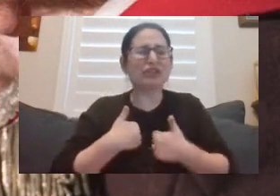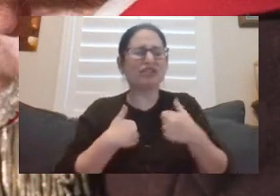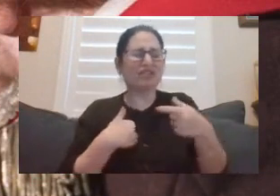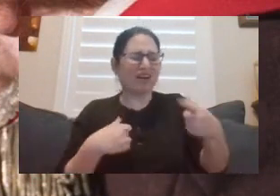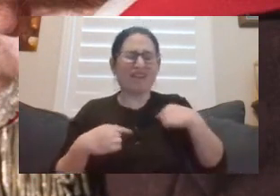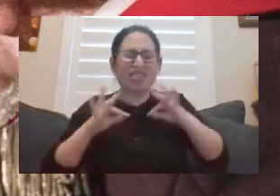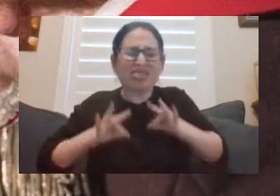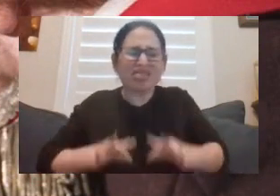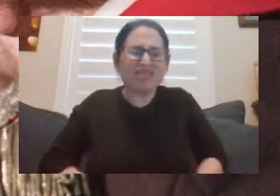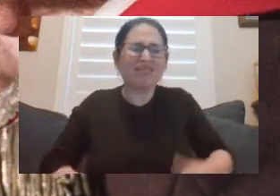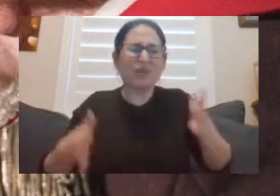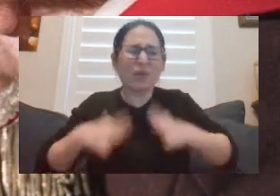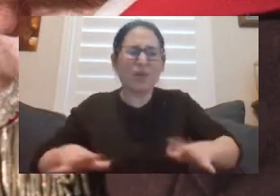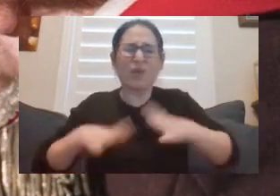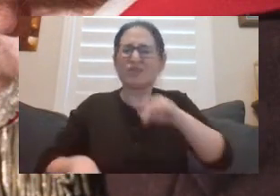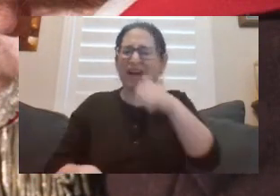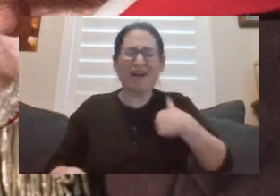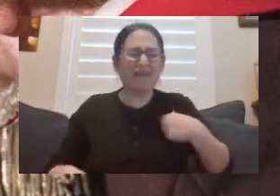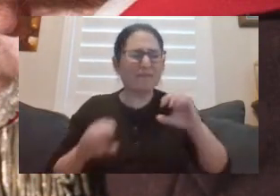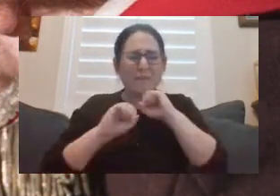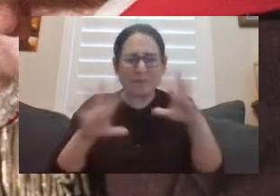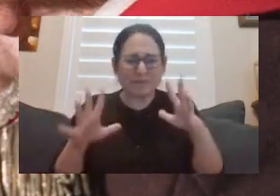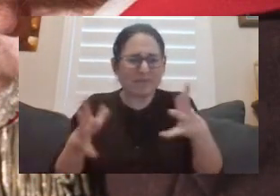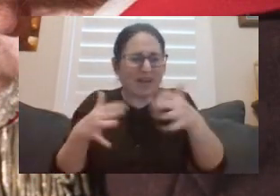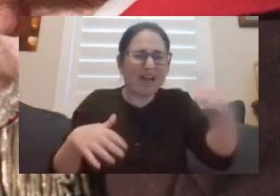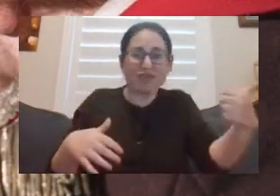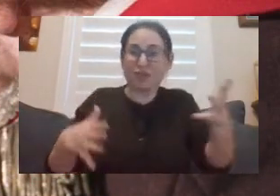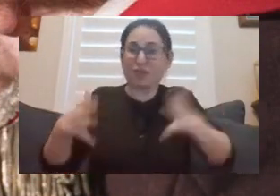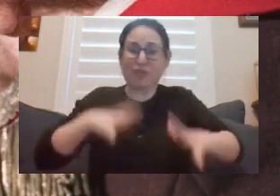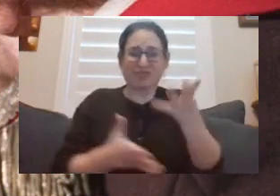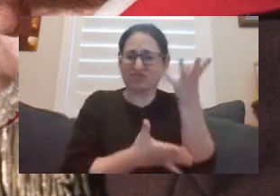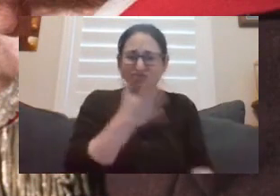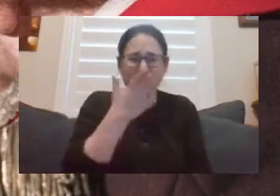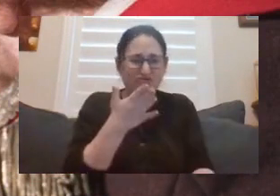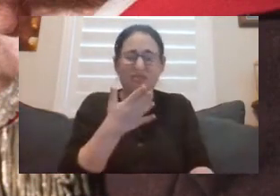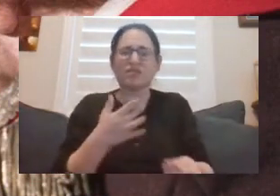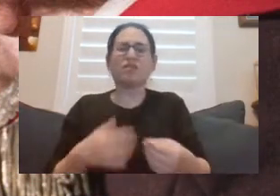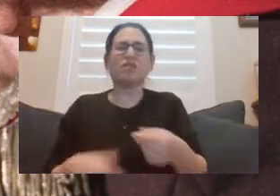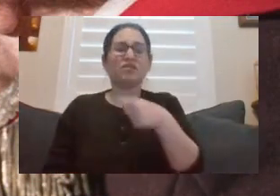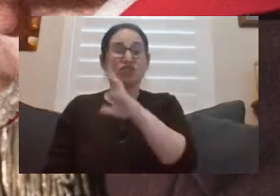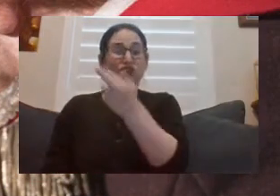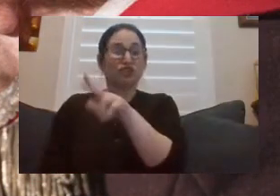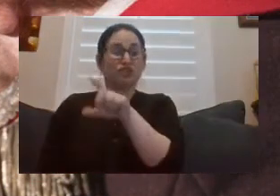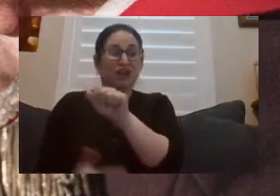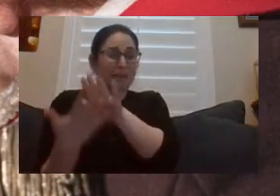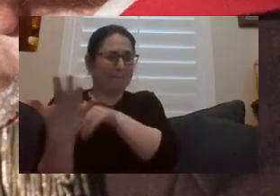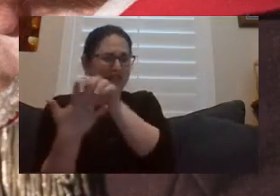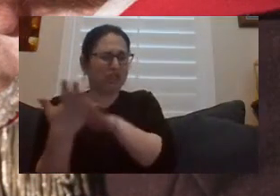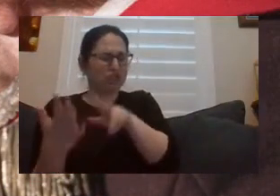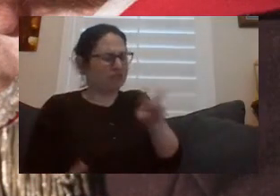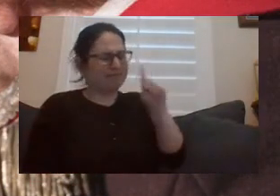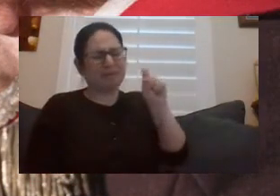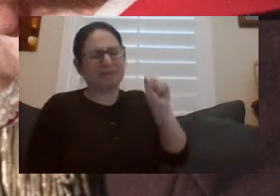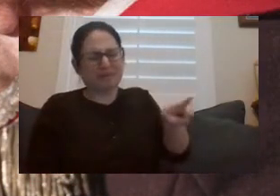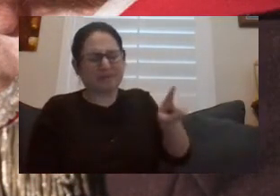weary soldier who has lost much of his winter clothing. Charles was a painter, trained to recognize and paint people,